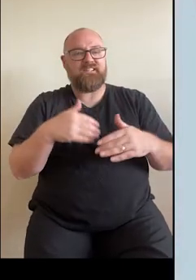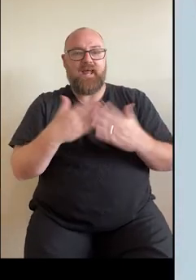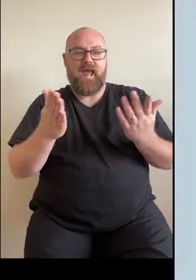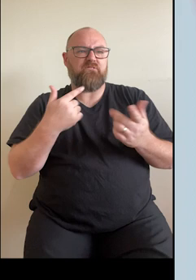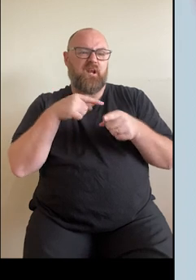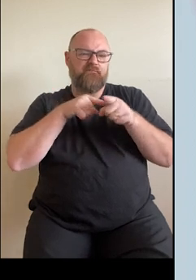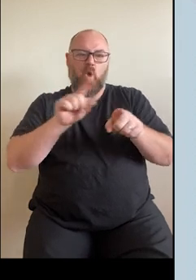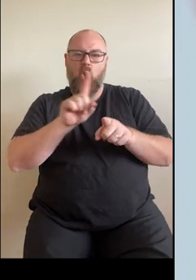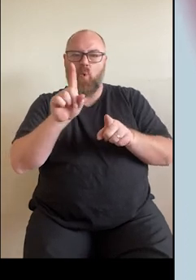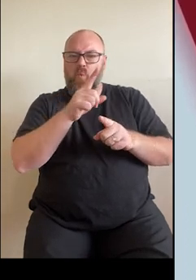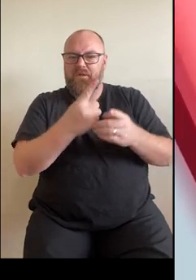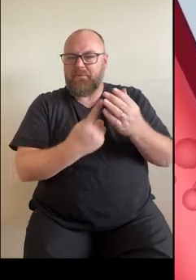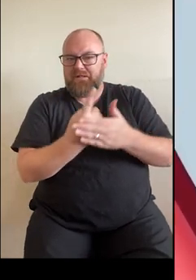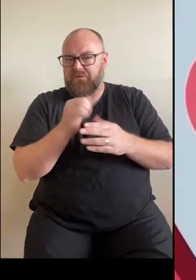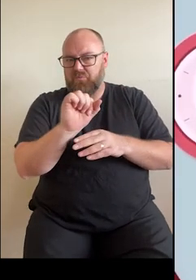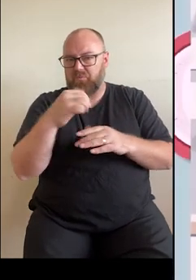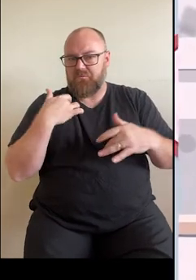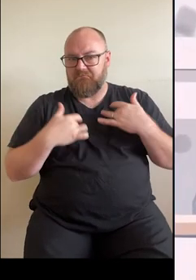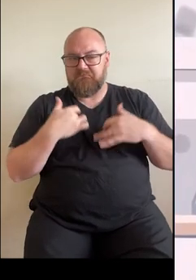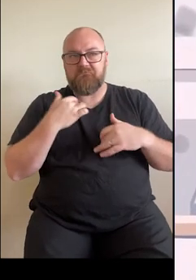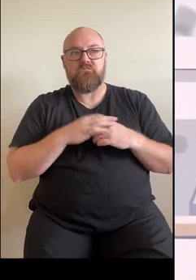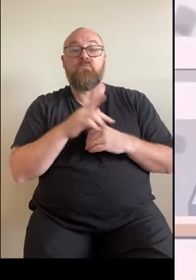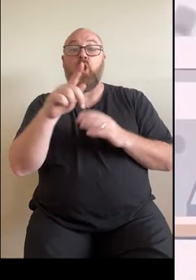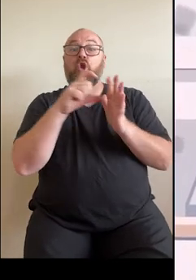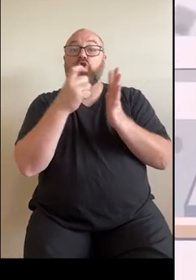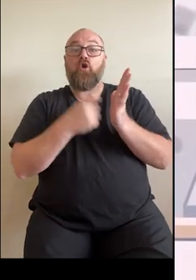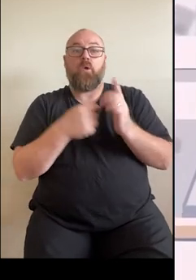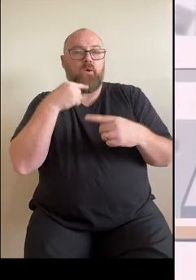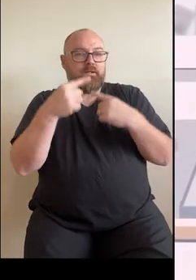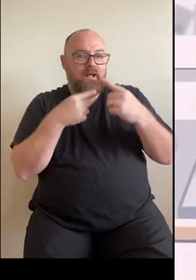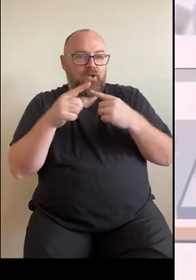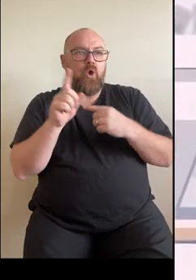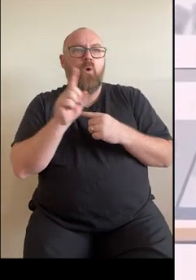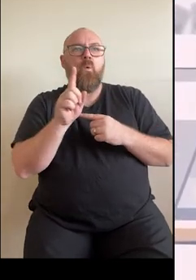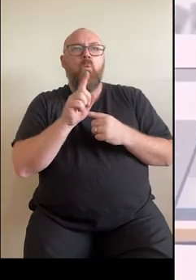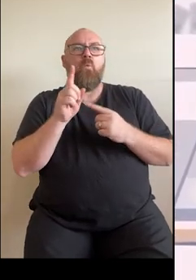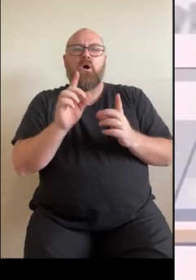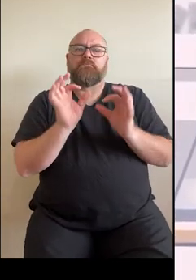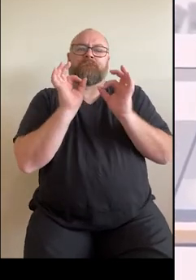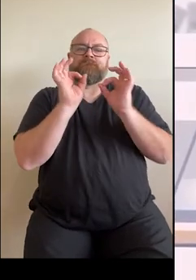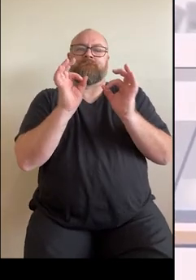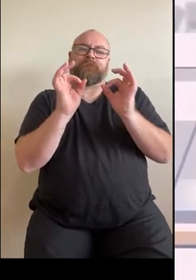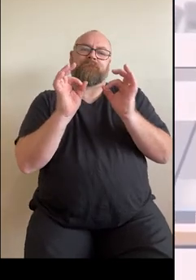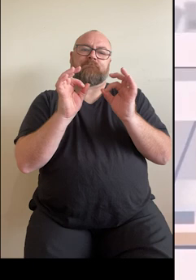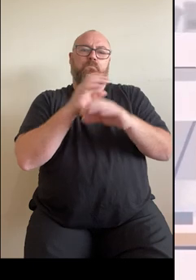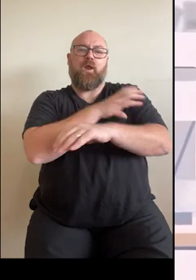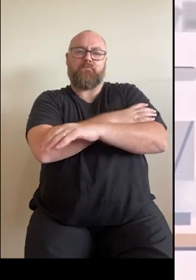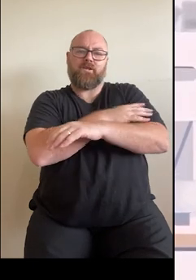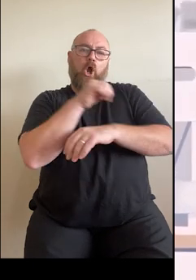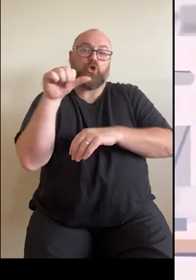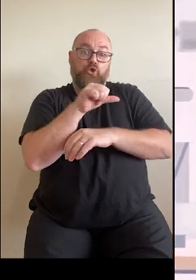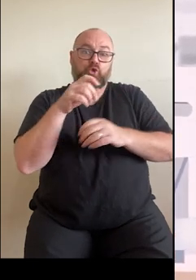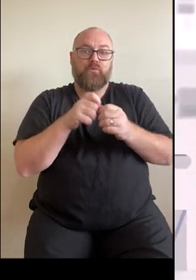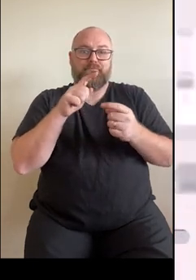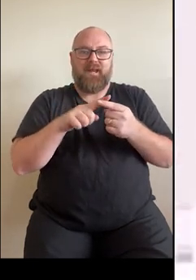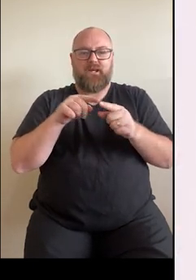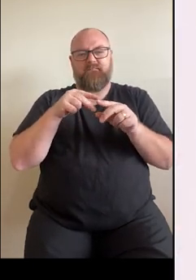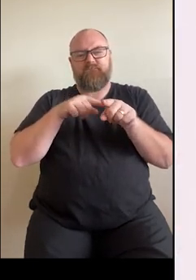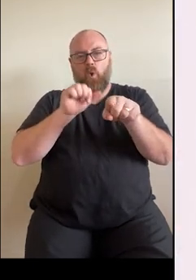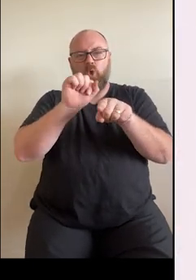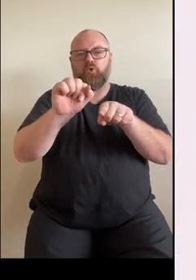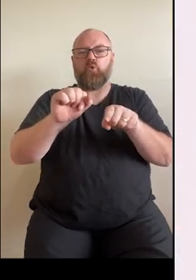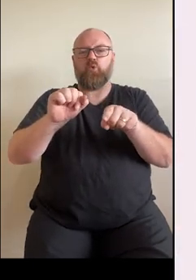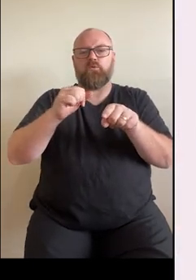depending on what you are doing. Your doctor will tell you what your ideal blood pressure should be based on your medical history.